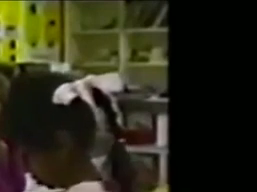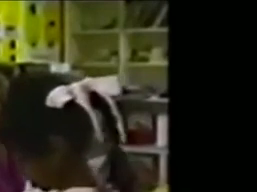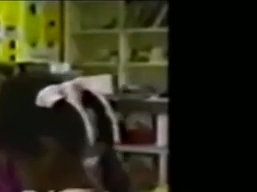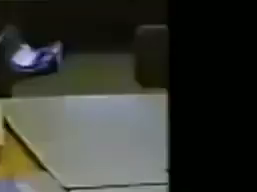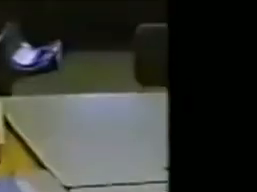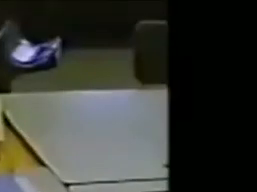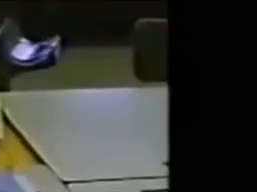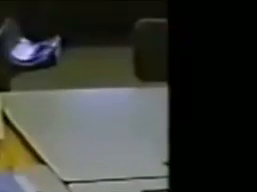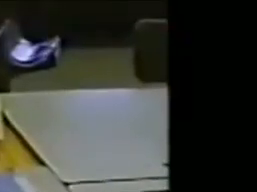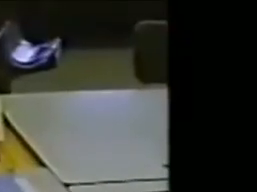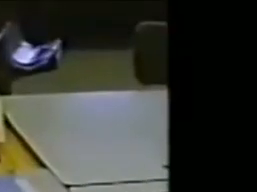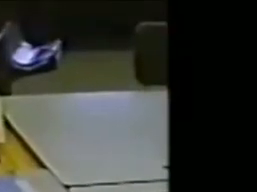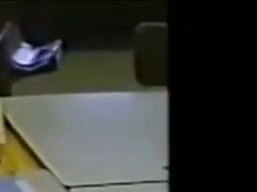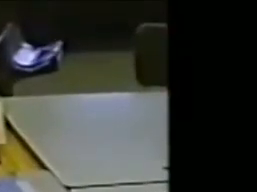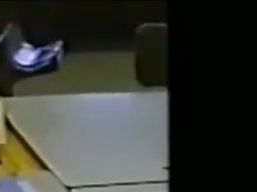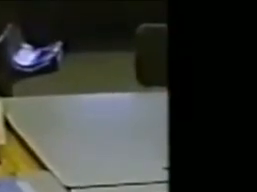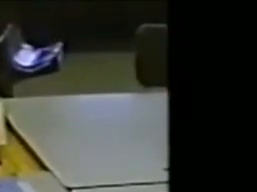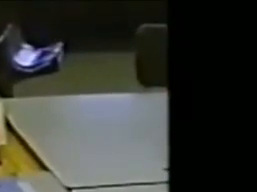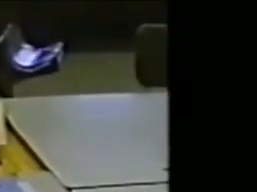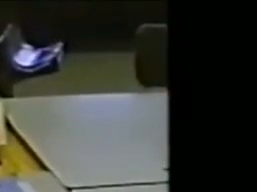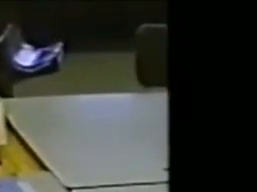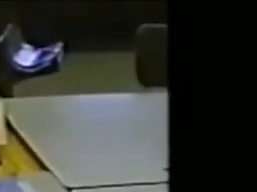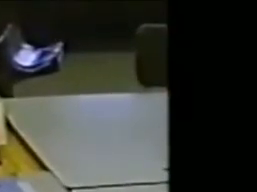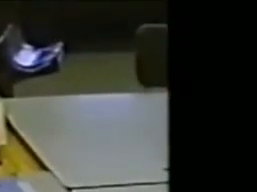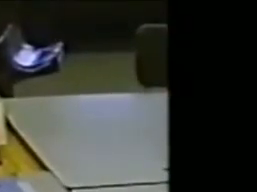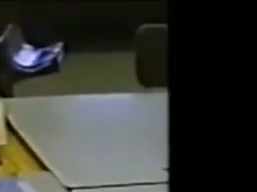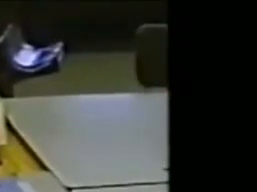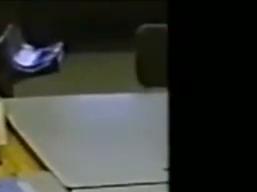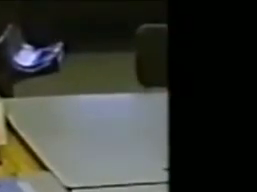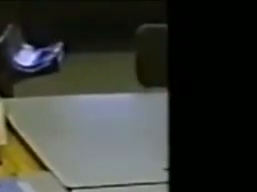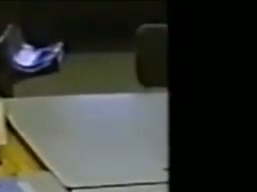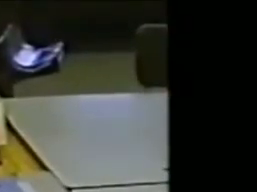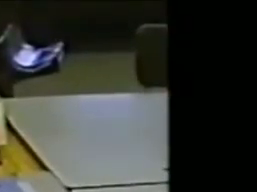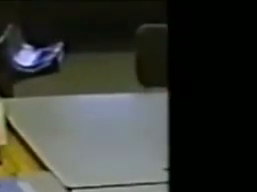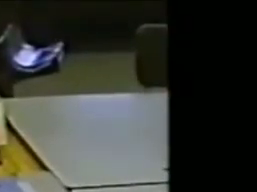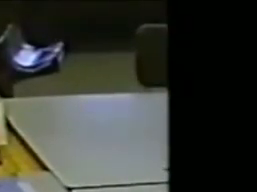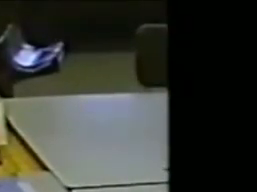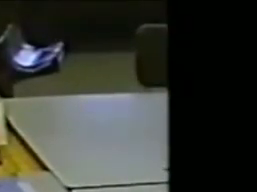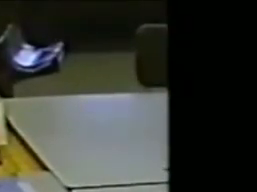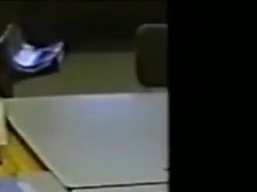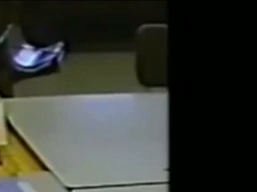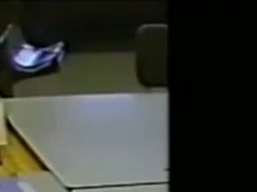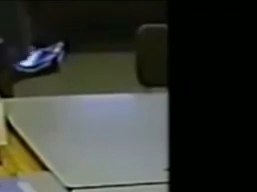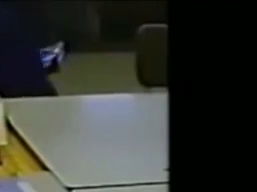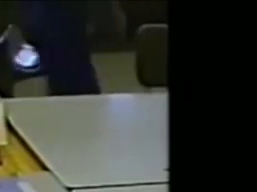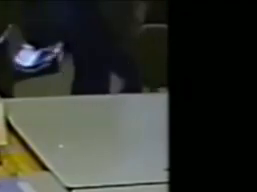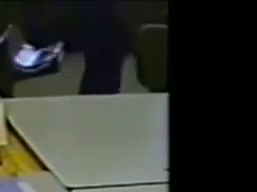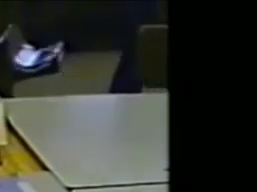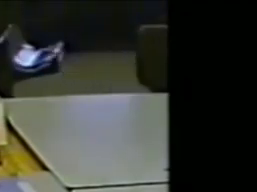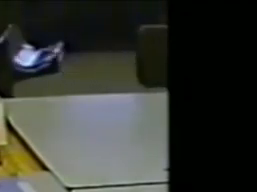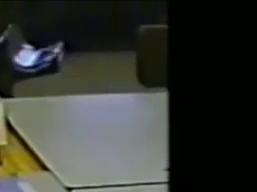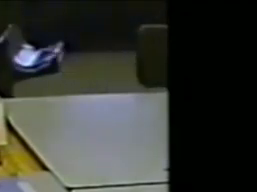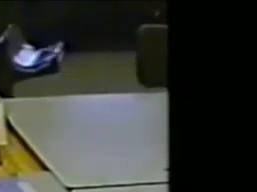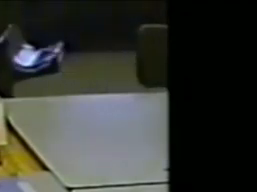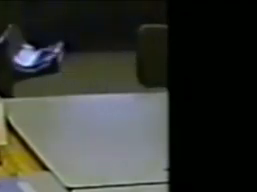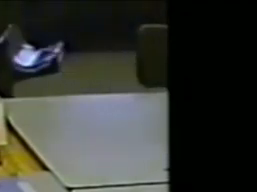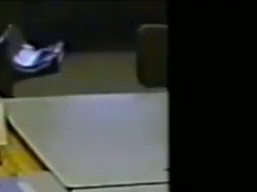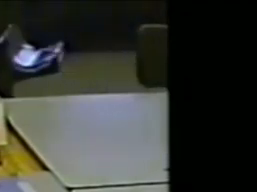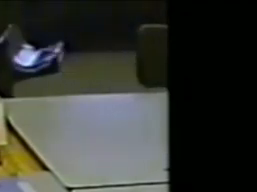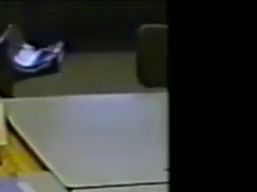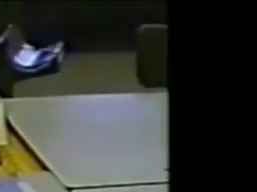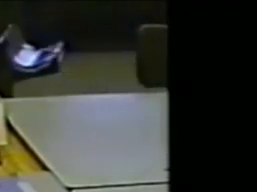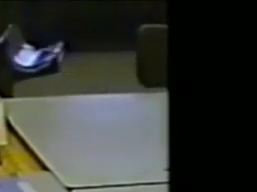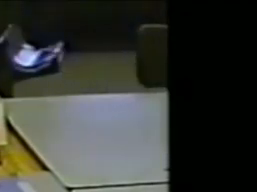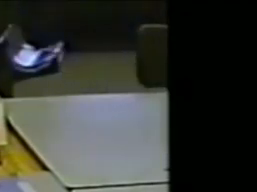A different idea? Where can you separate it? You have a period